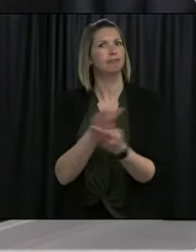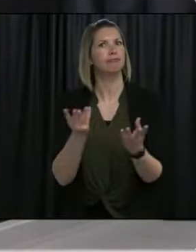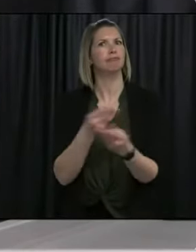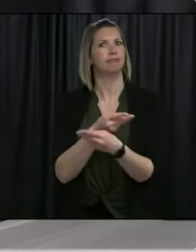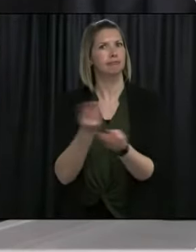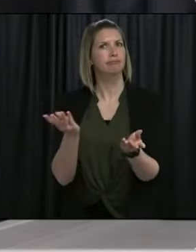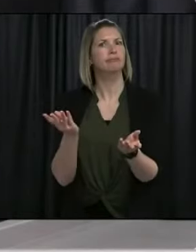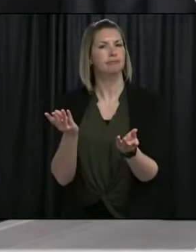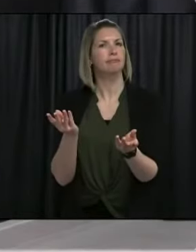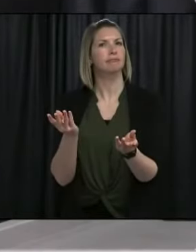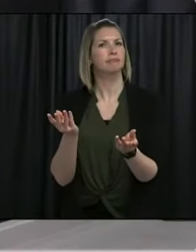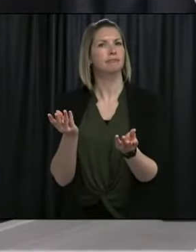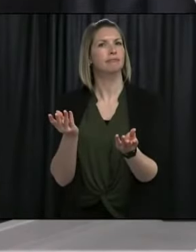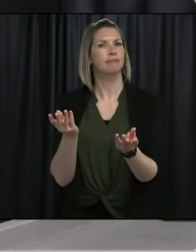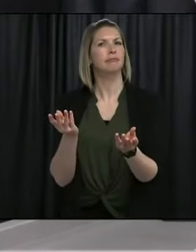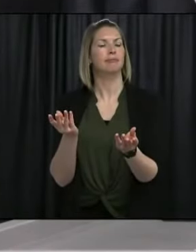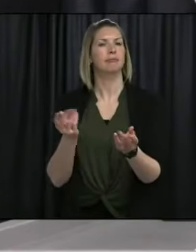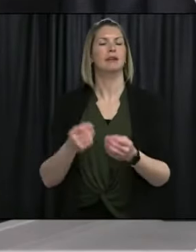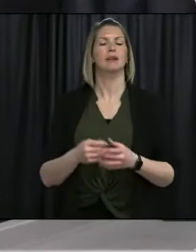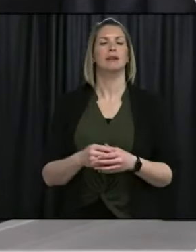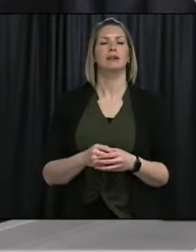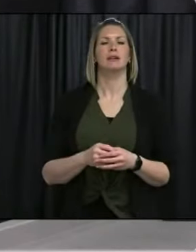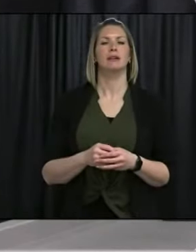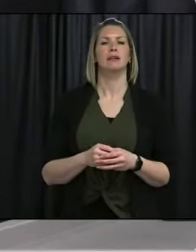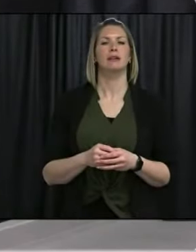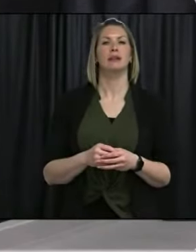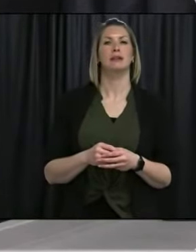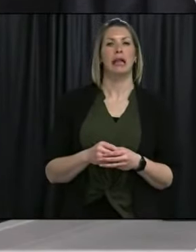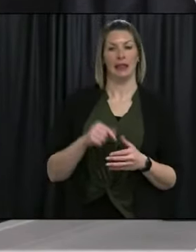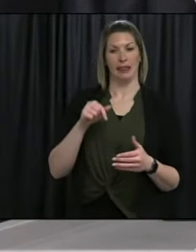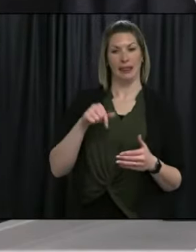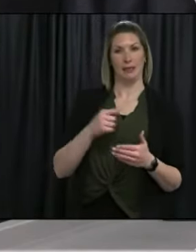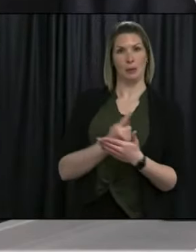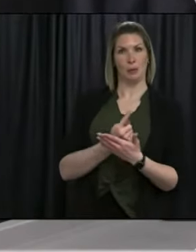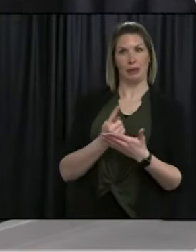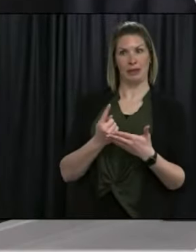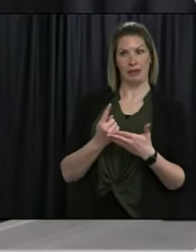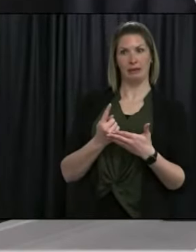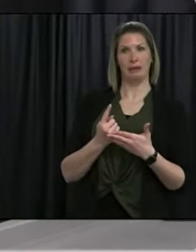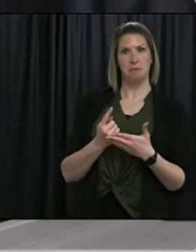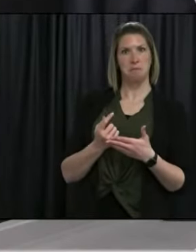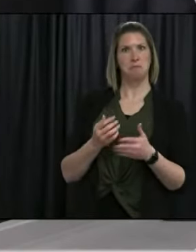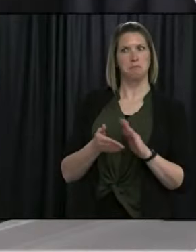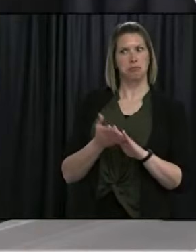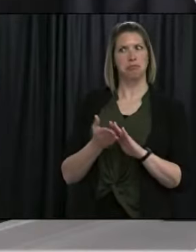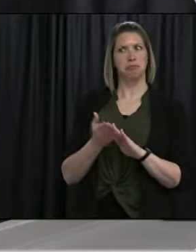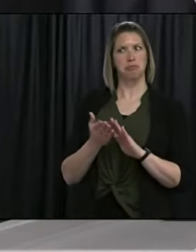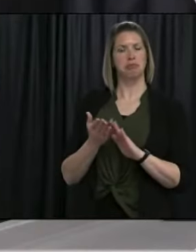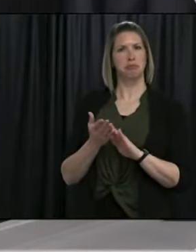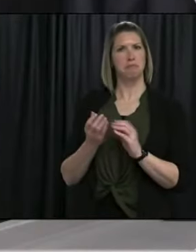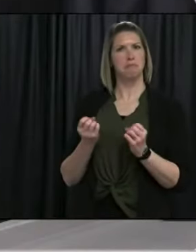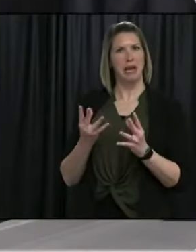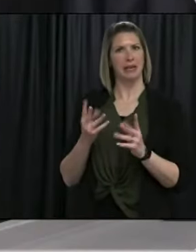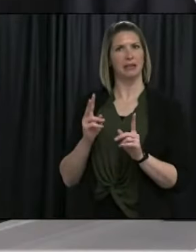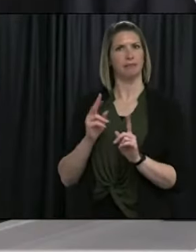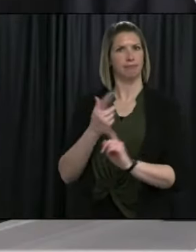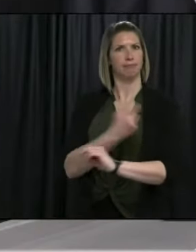Premier referenced, a significantly greater number of the population vaccinated by the end of this week. We've